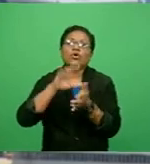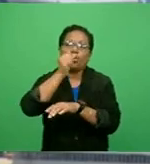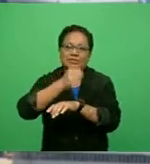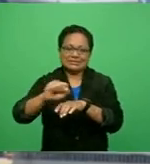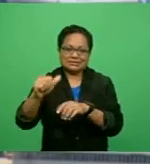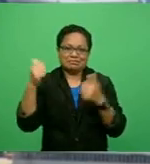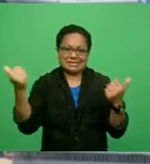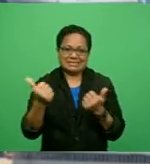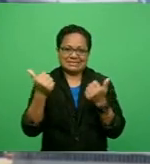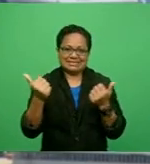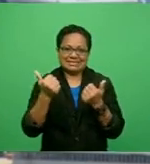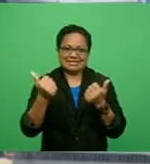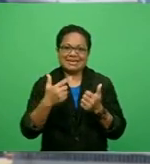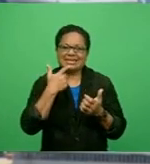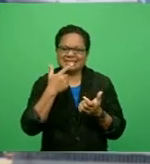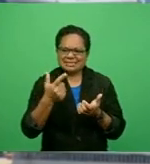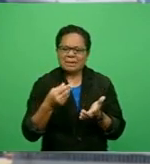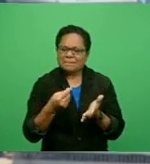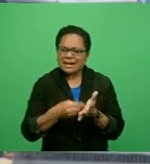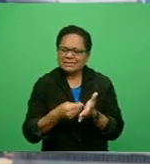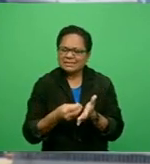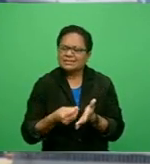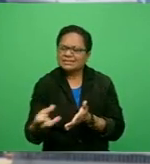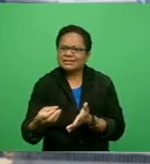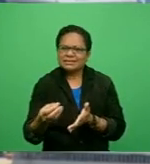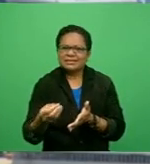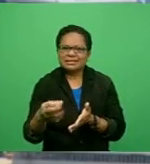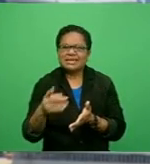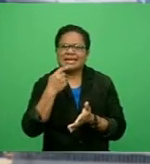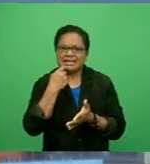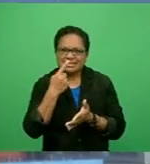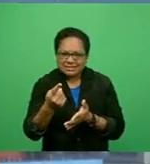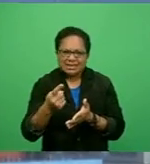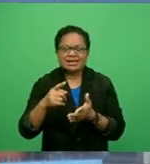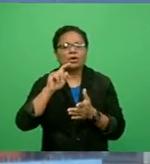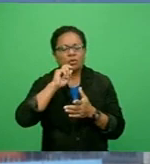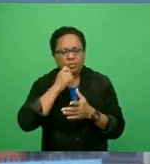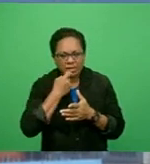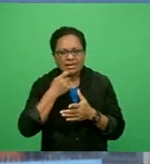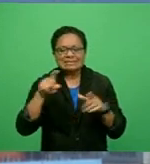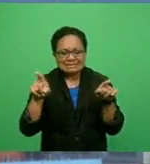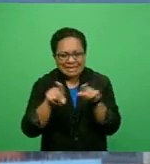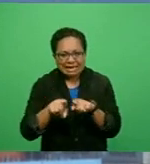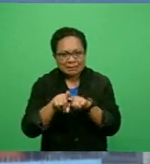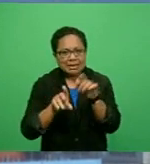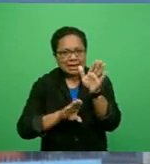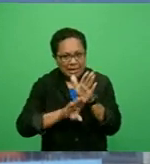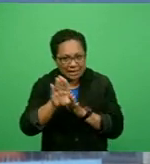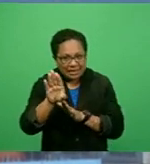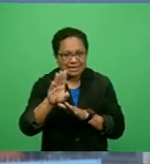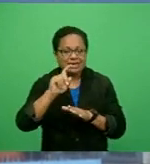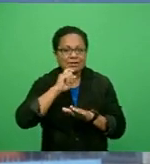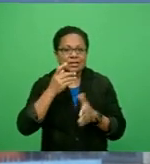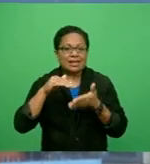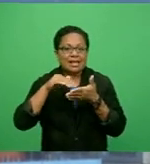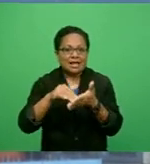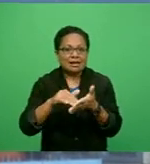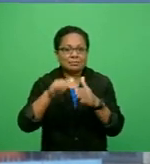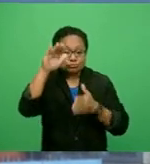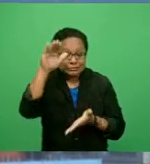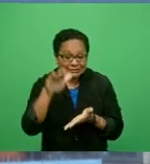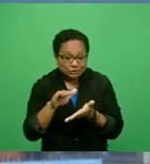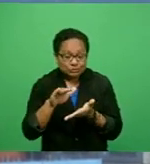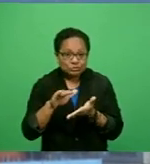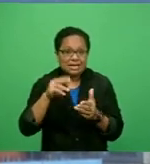Ali says liquidity is forecast to remain at similar levels in the foreseeable future and continues to help reduce market interest rates,